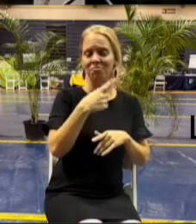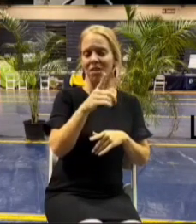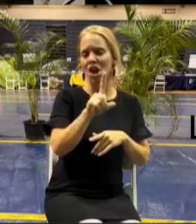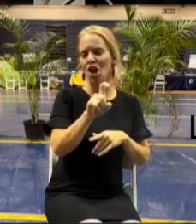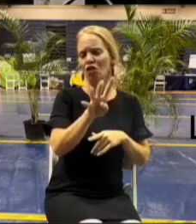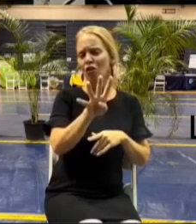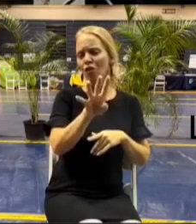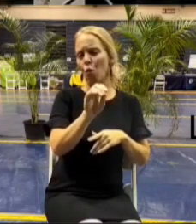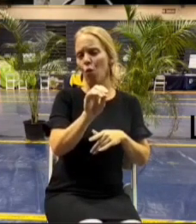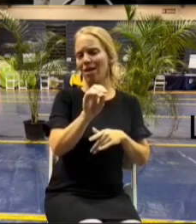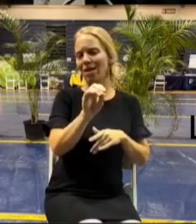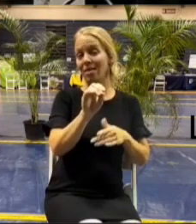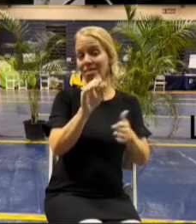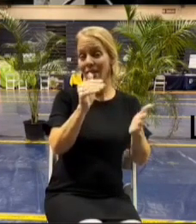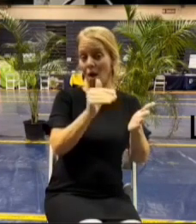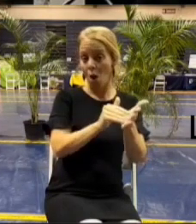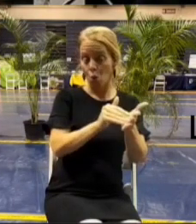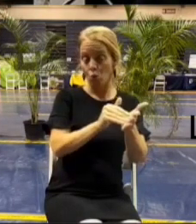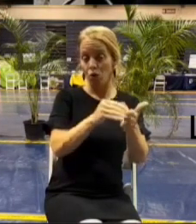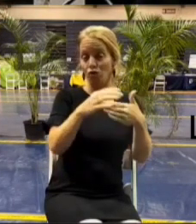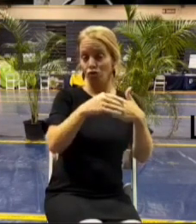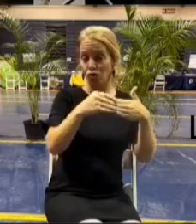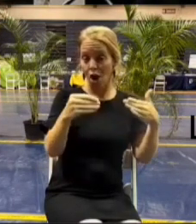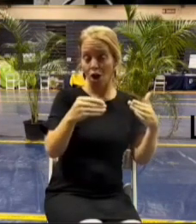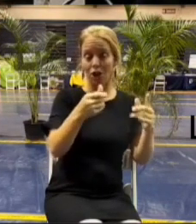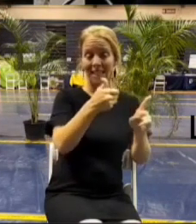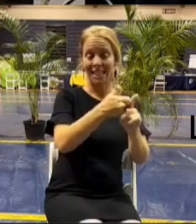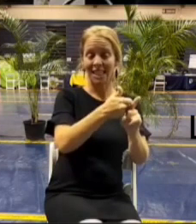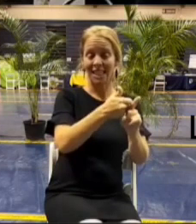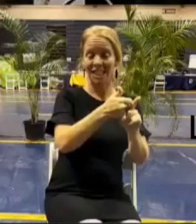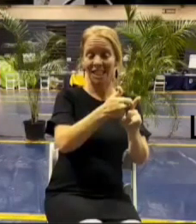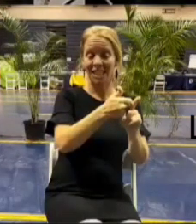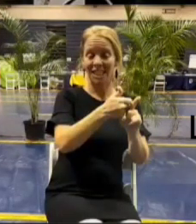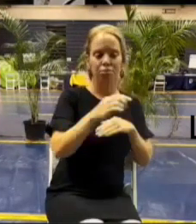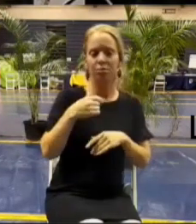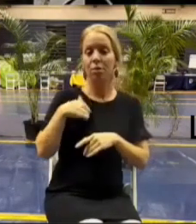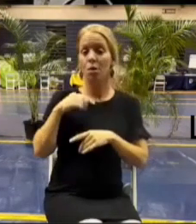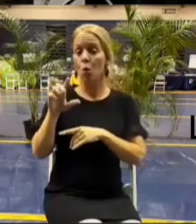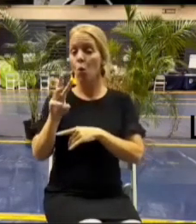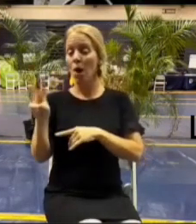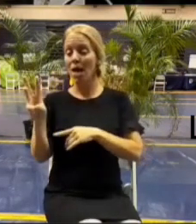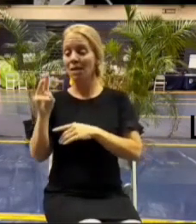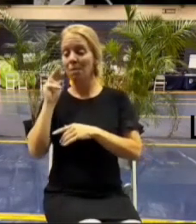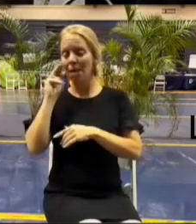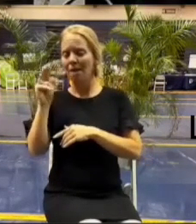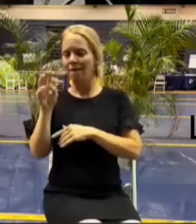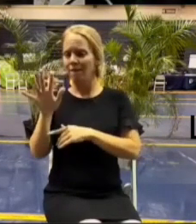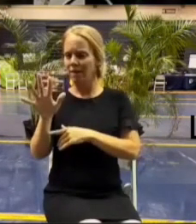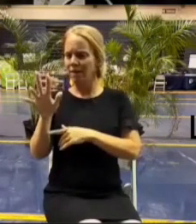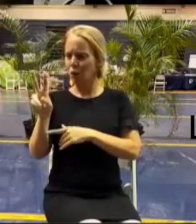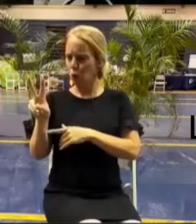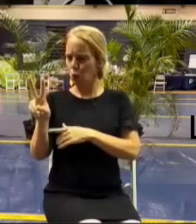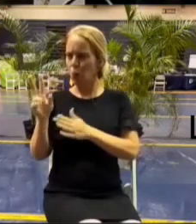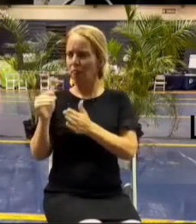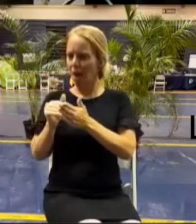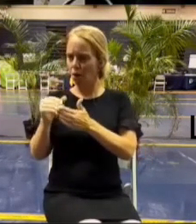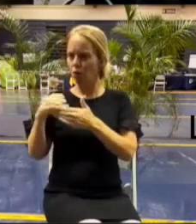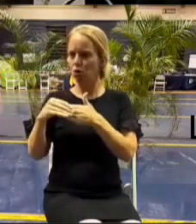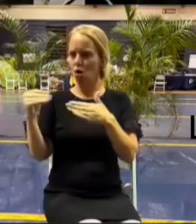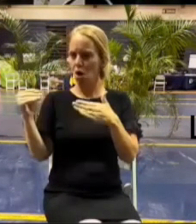dollars each district gets for um dollars in unencumbered funds